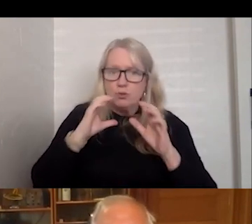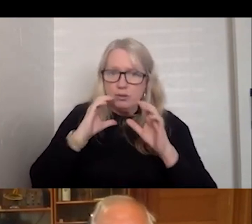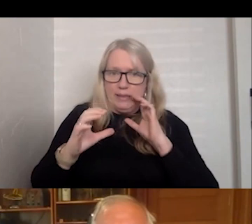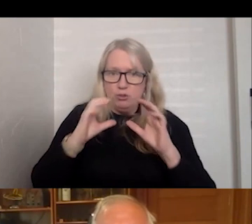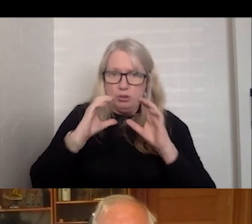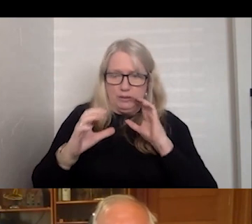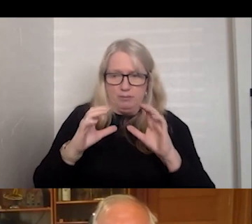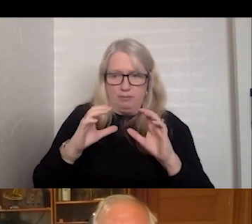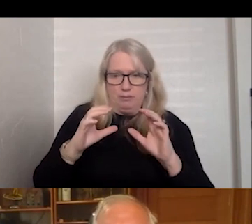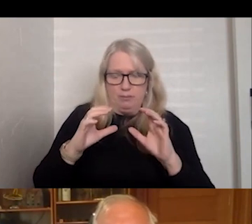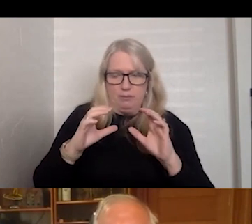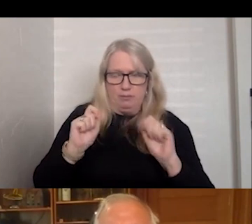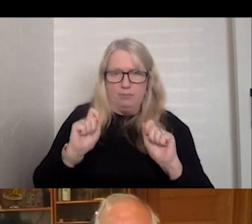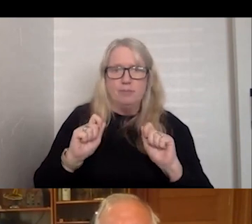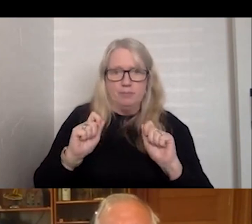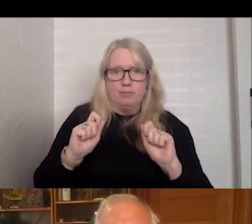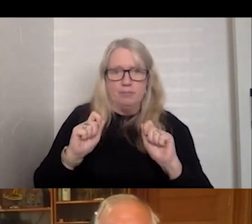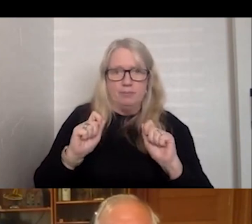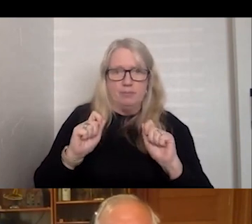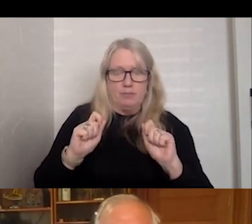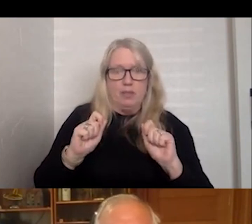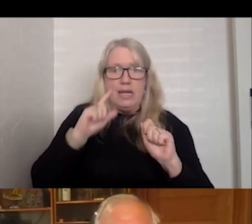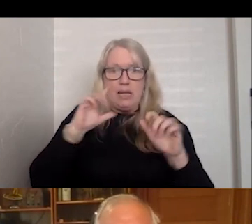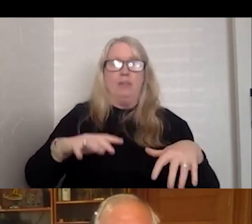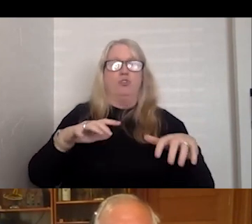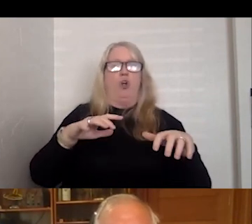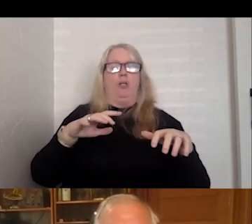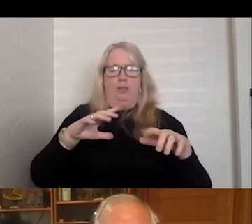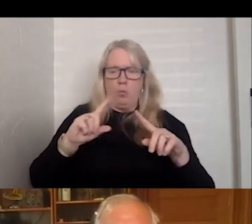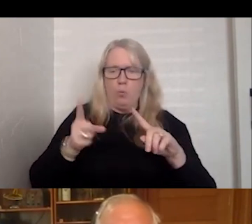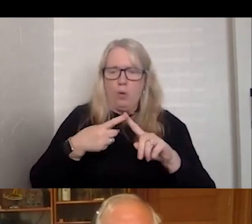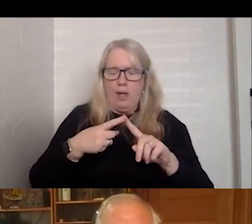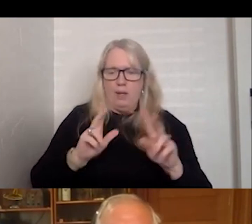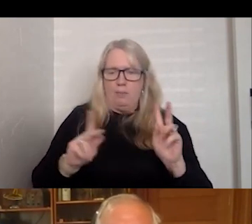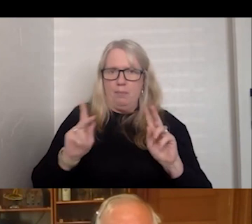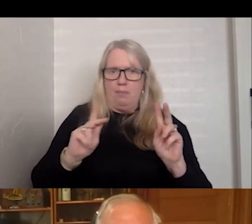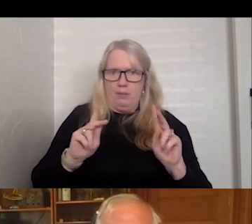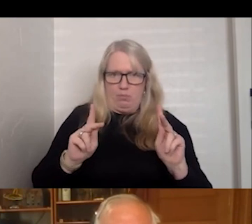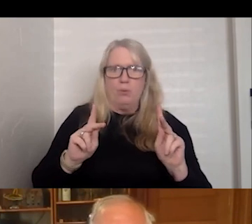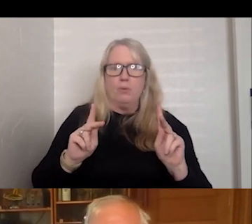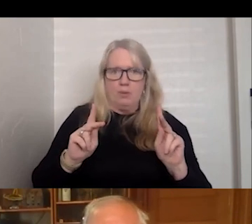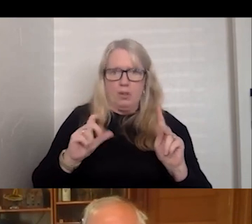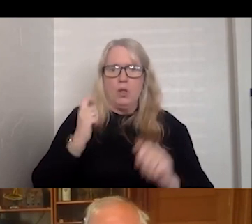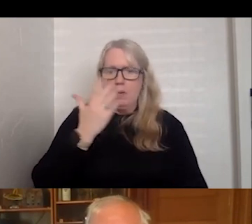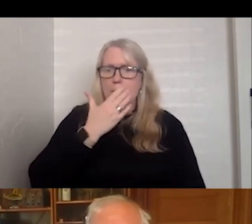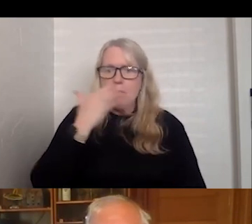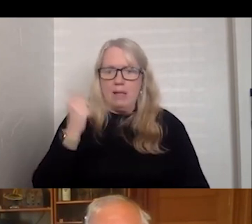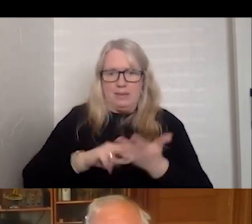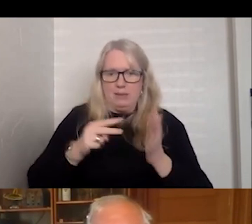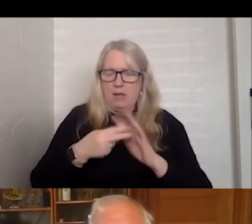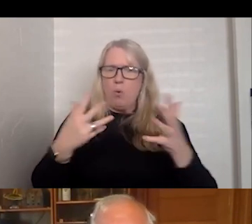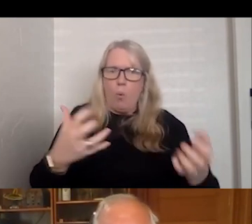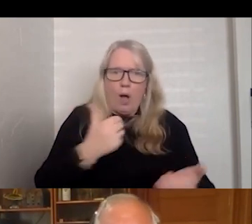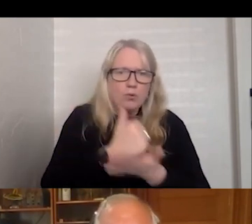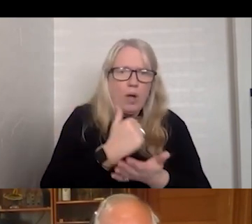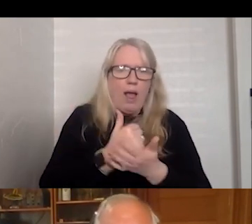that. It can be startling when people through best intent want to help